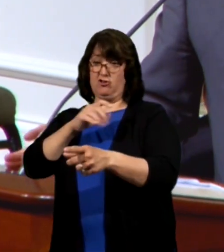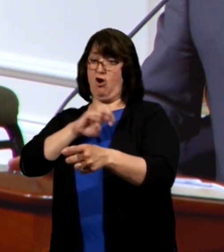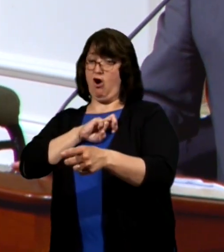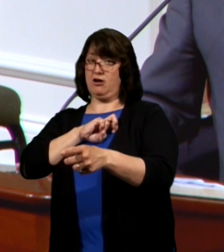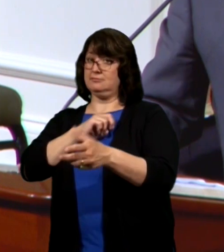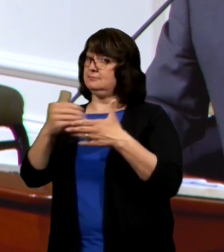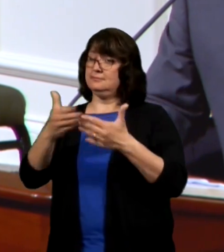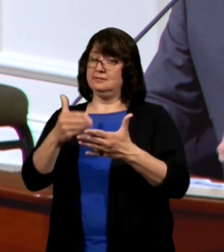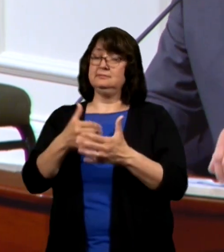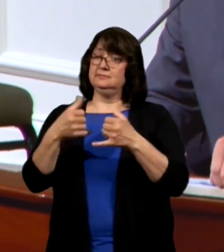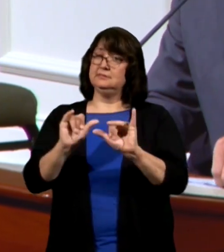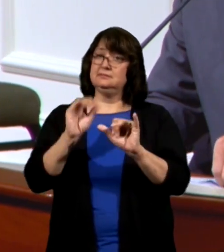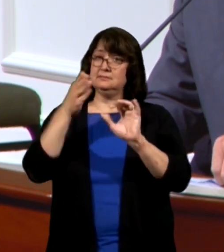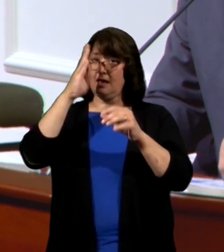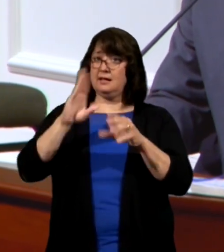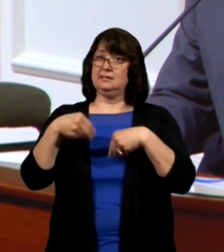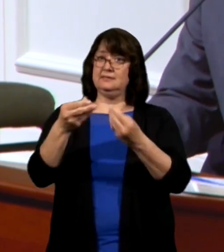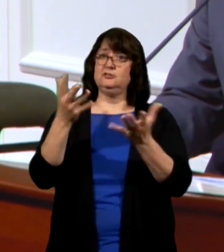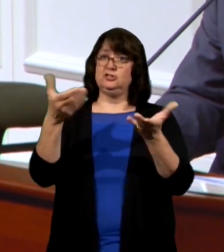it's so